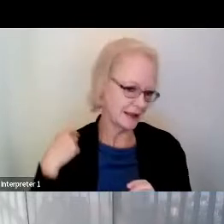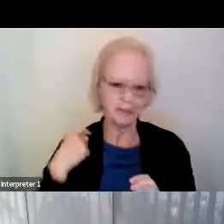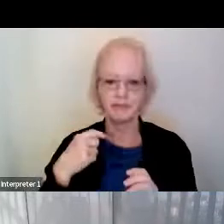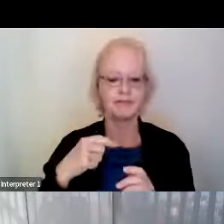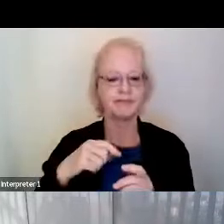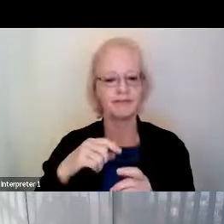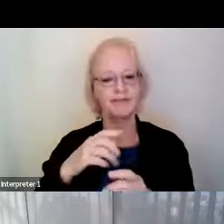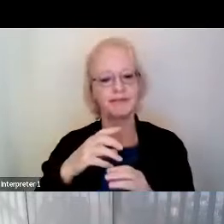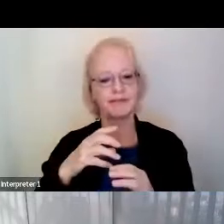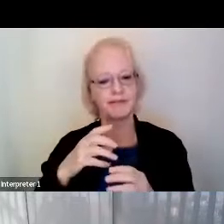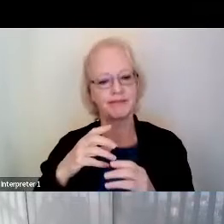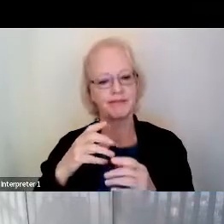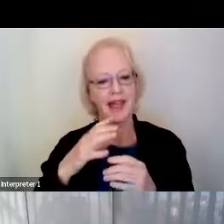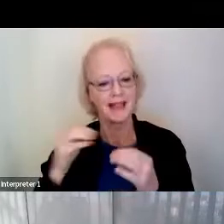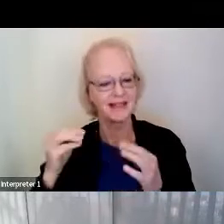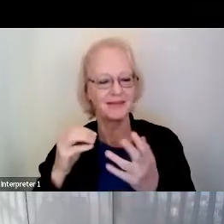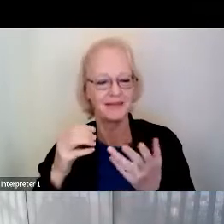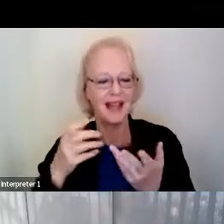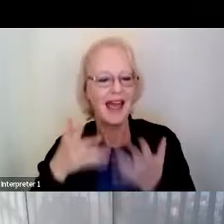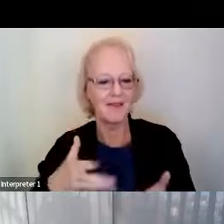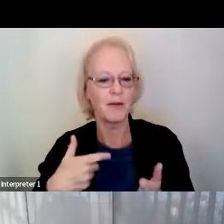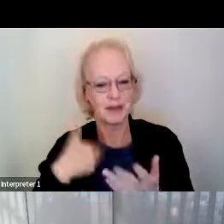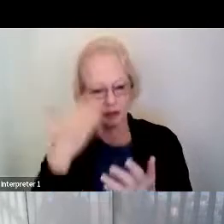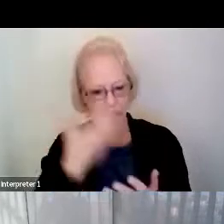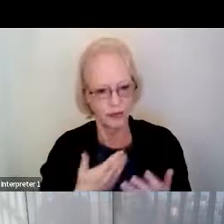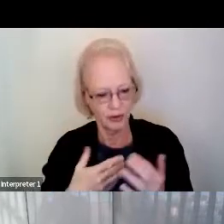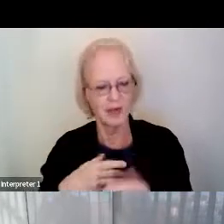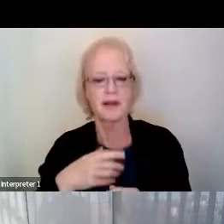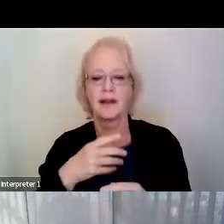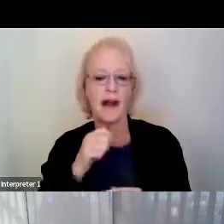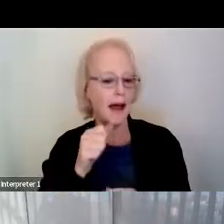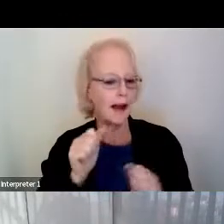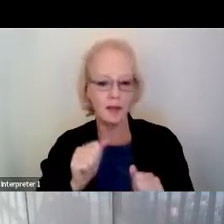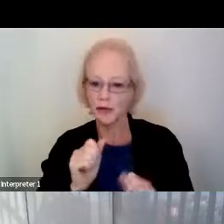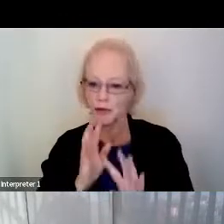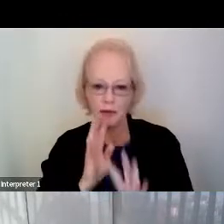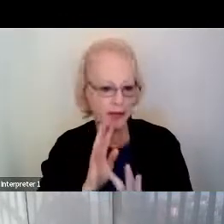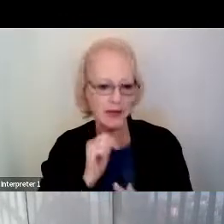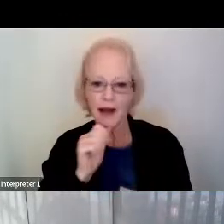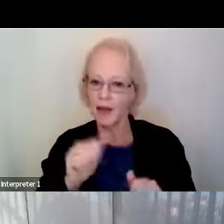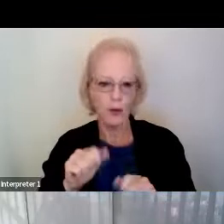I've been living in nursing homes and hospitals in Northern California ever since.